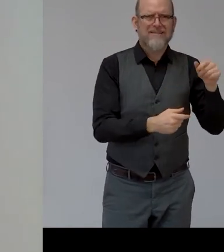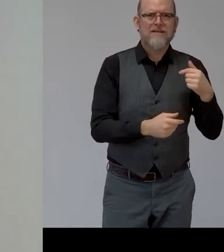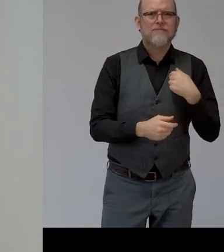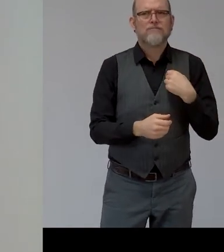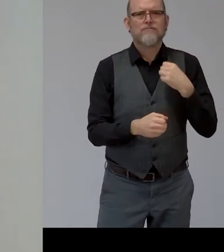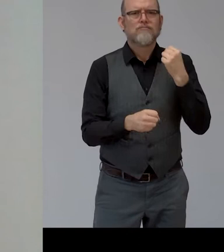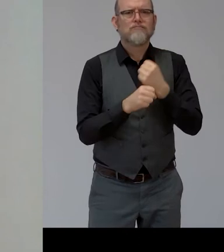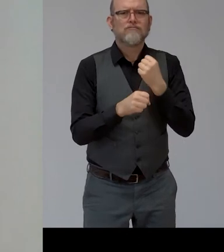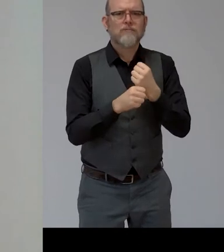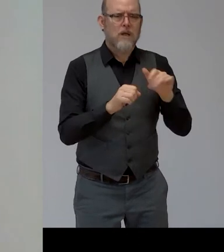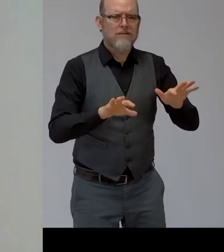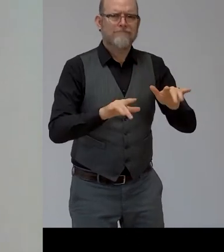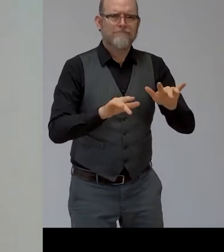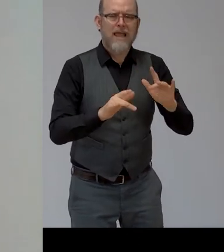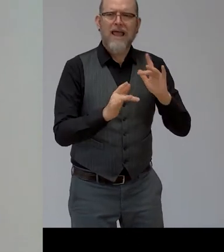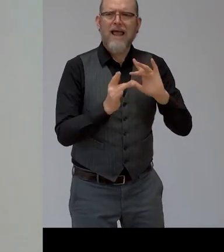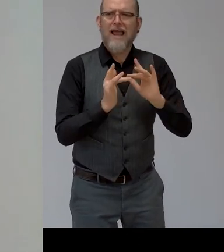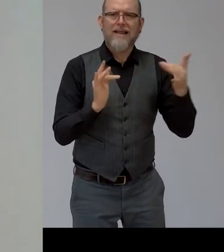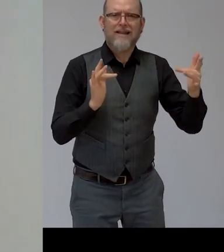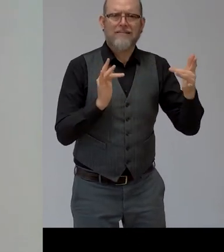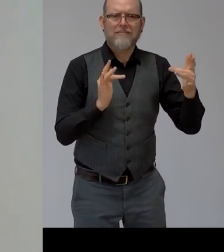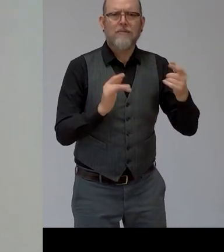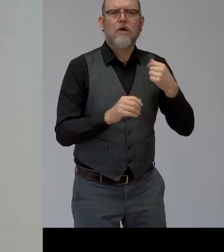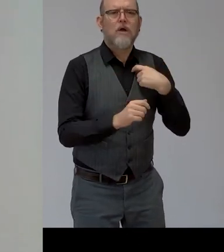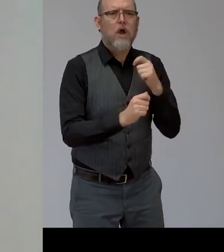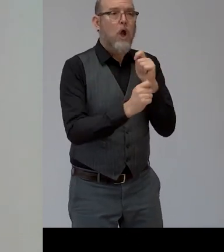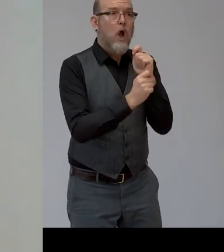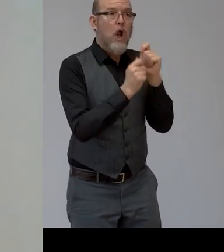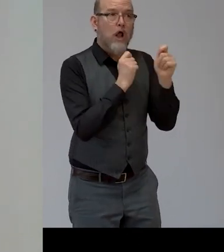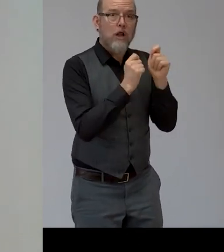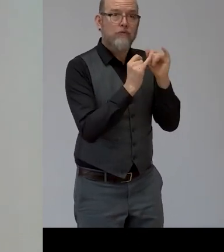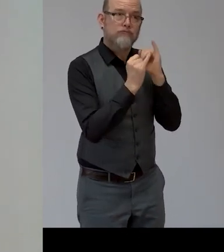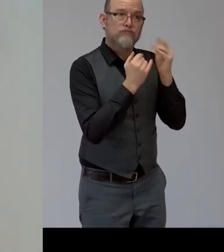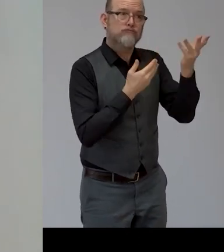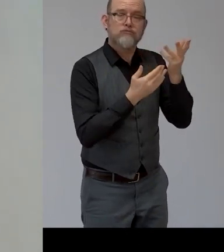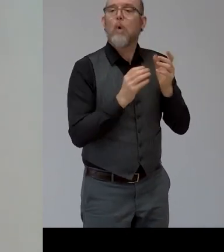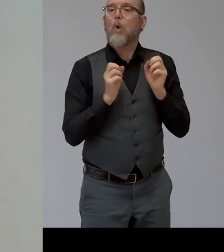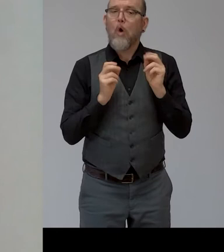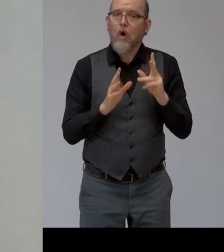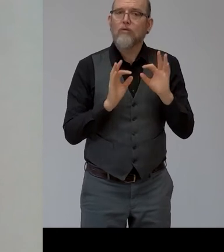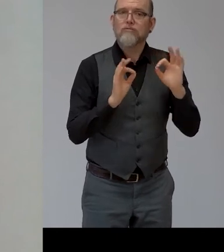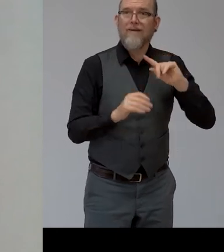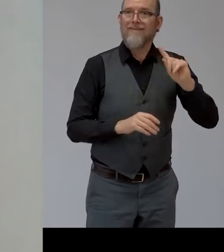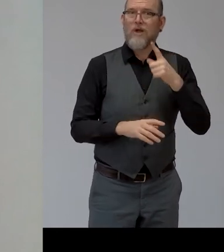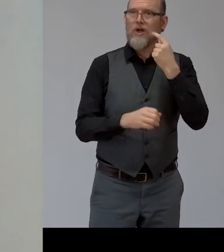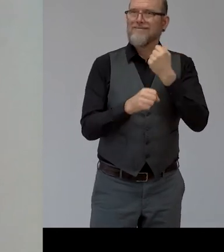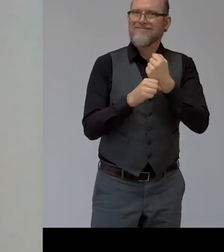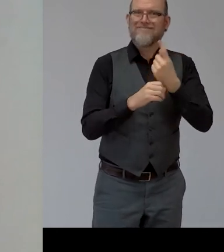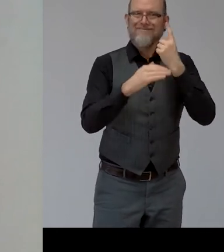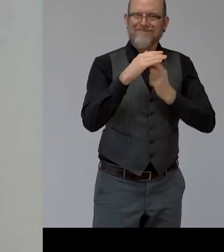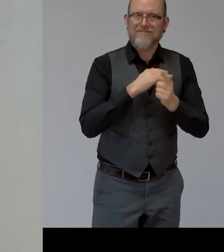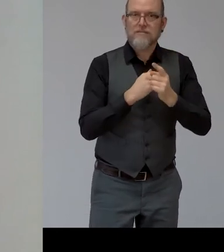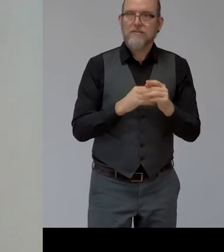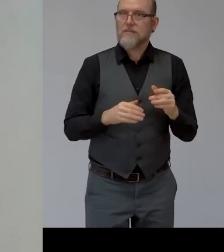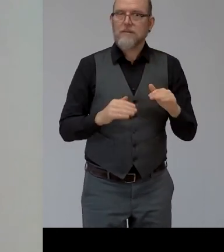internet and the interview went quite well and um the first day i came to work no one waited for me